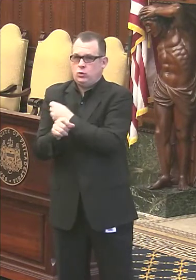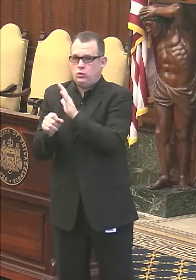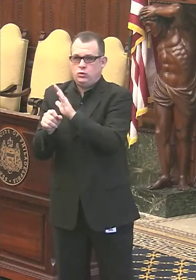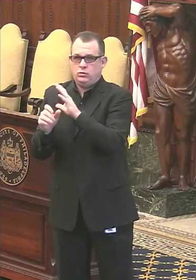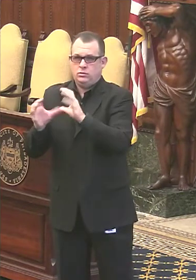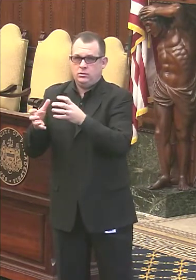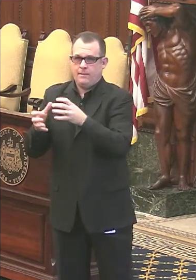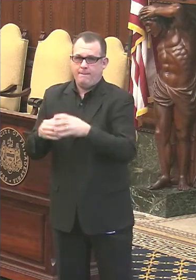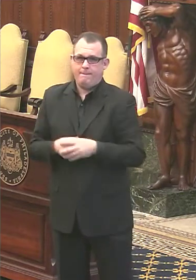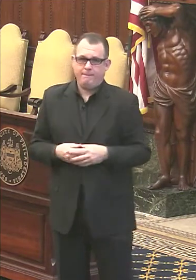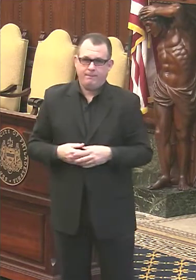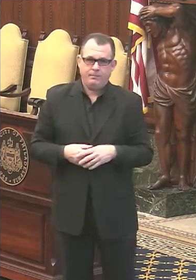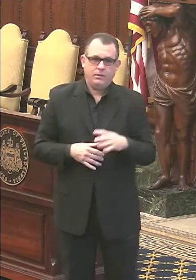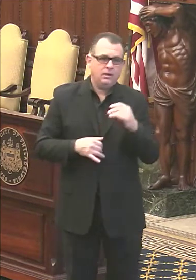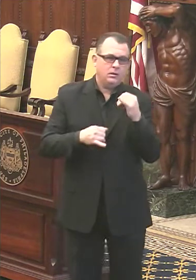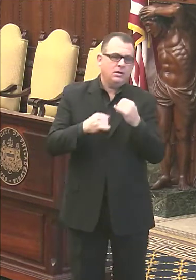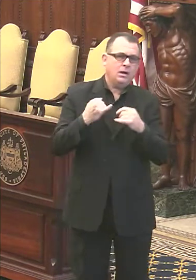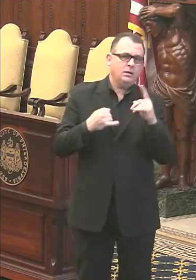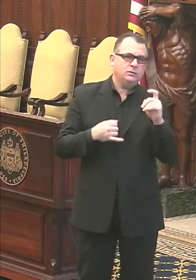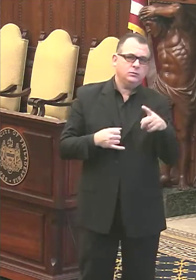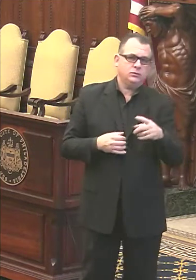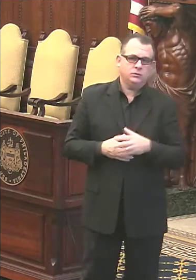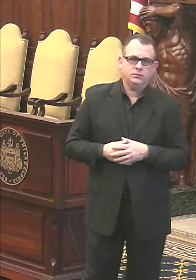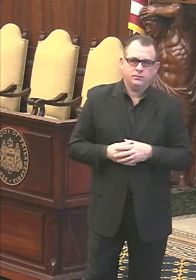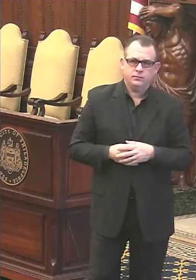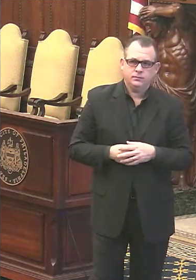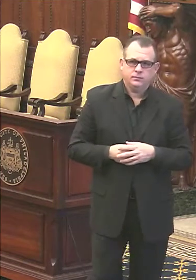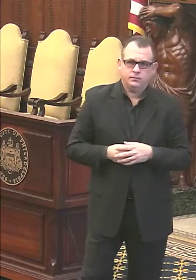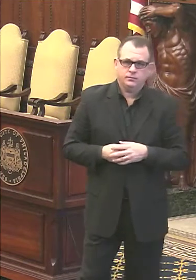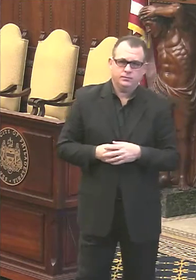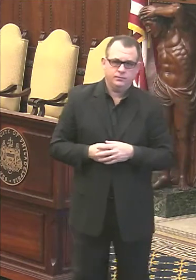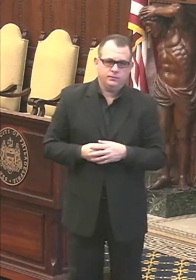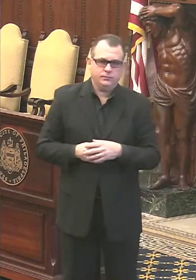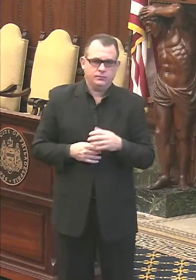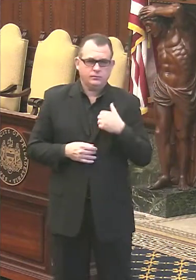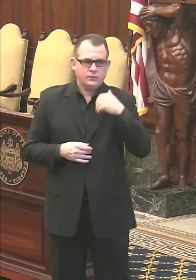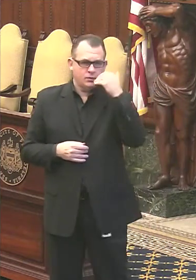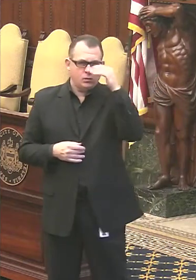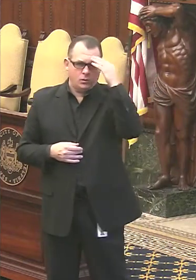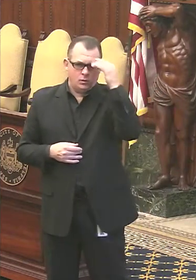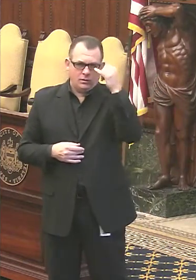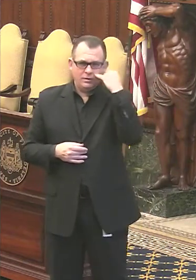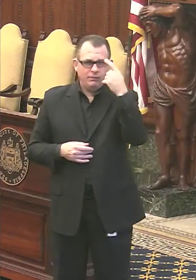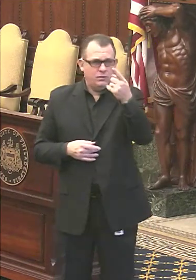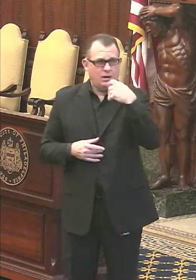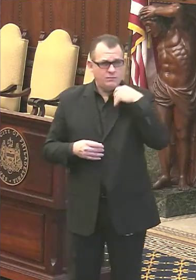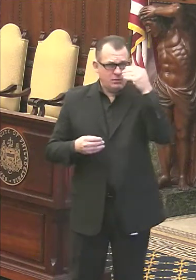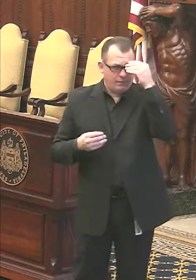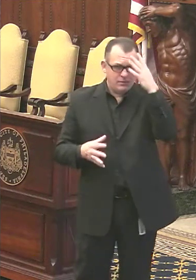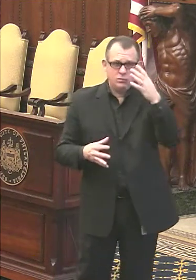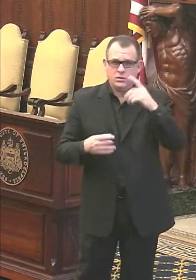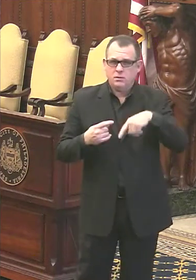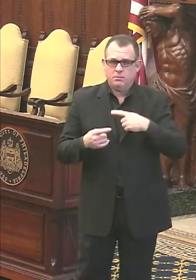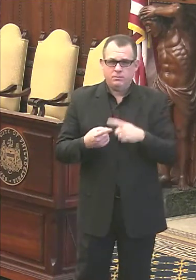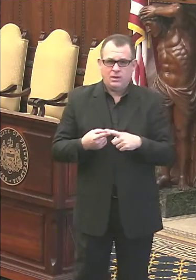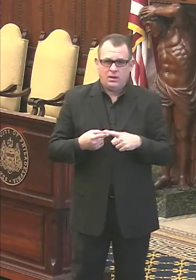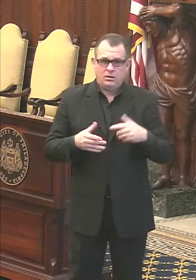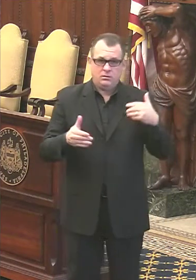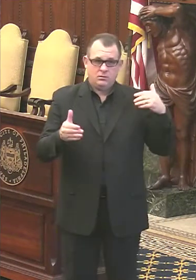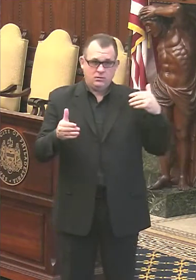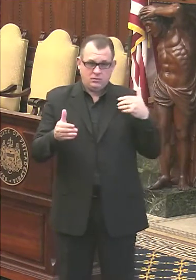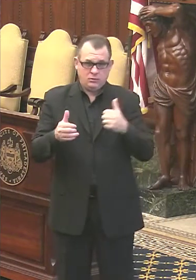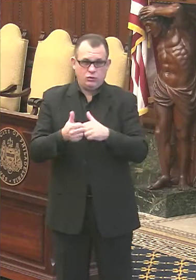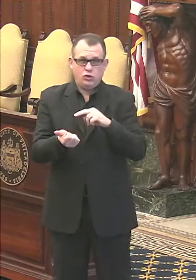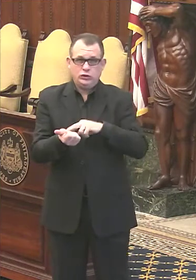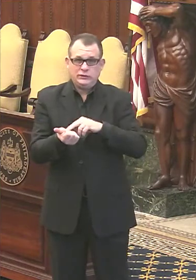And finally, I, are you, um, I don't know if you have data on, um, since you're nearly completed with the nursing home vaccinations,